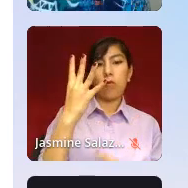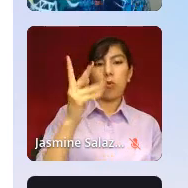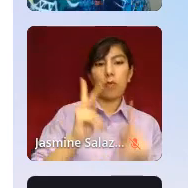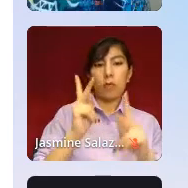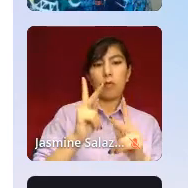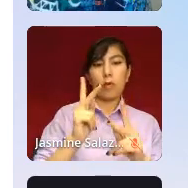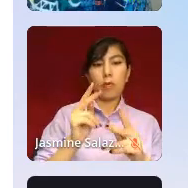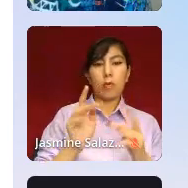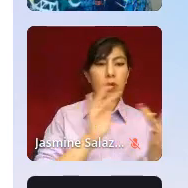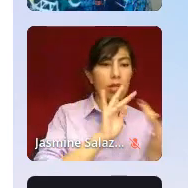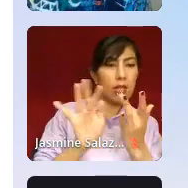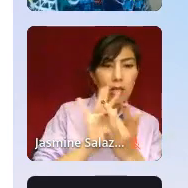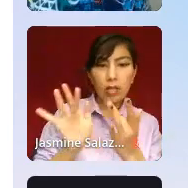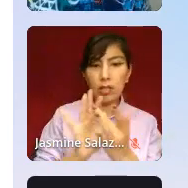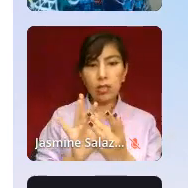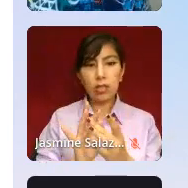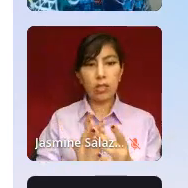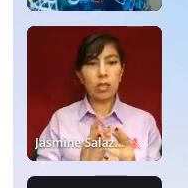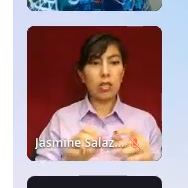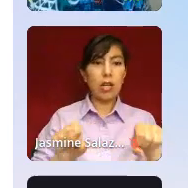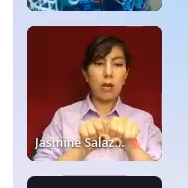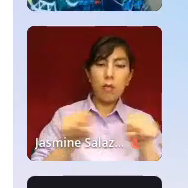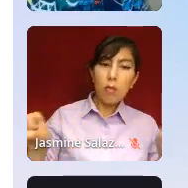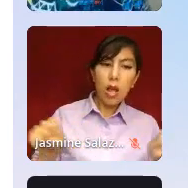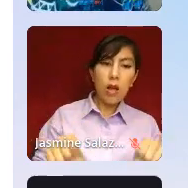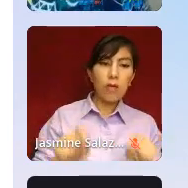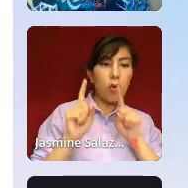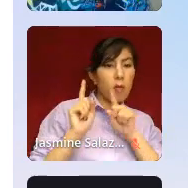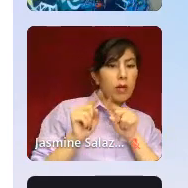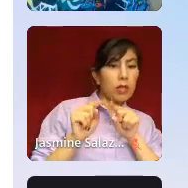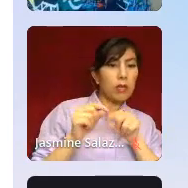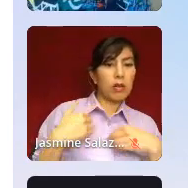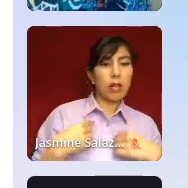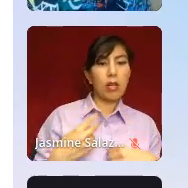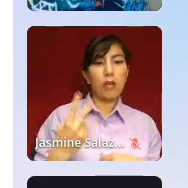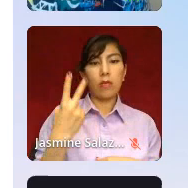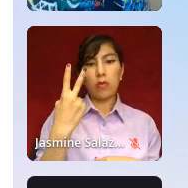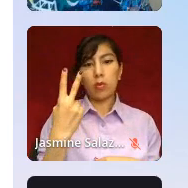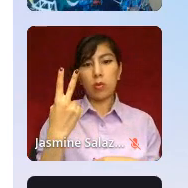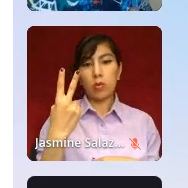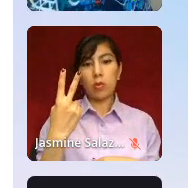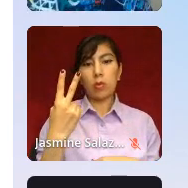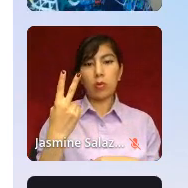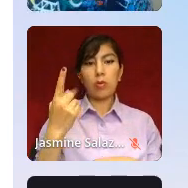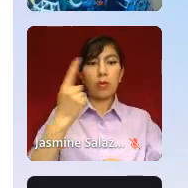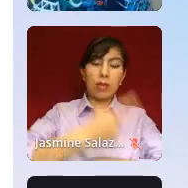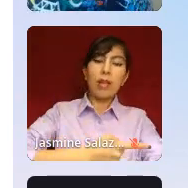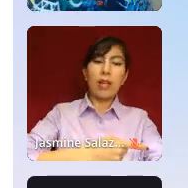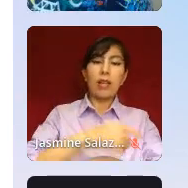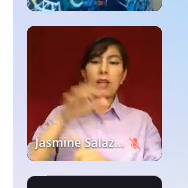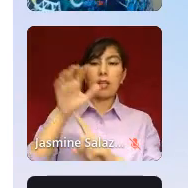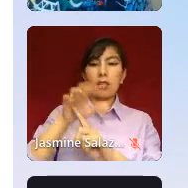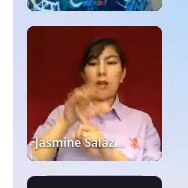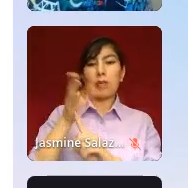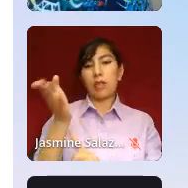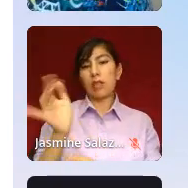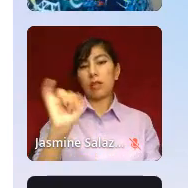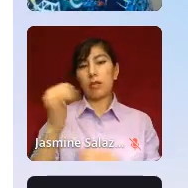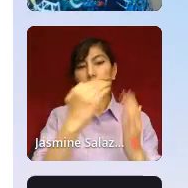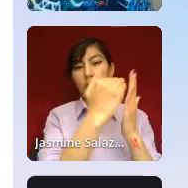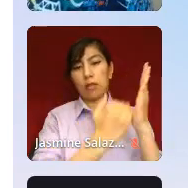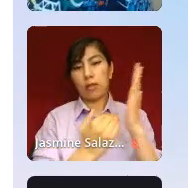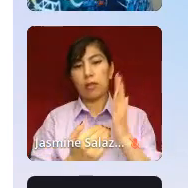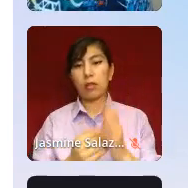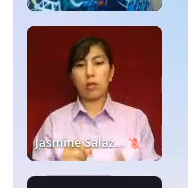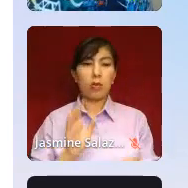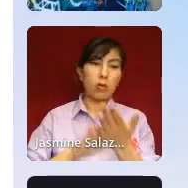and with other attendees. You'll see the day two champions are here as well. So yeah, let's give some congratulations to